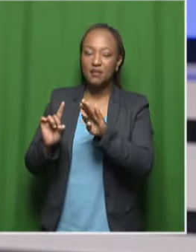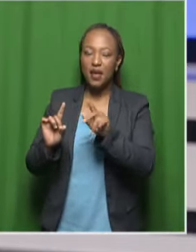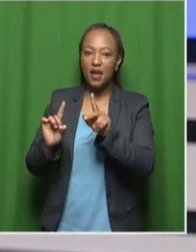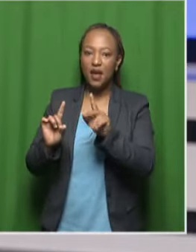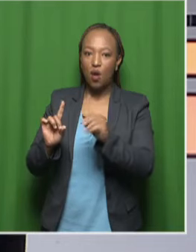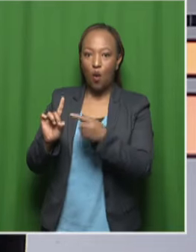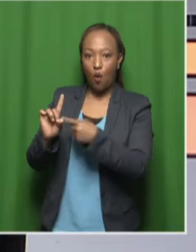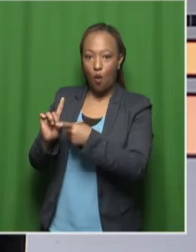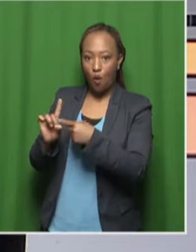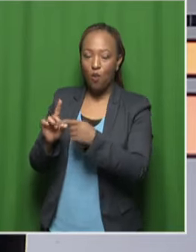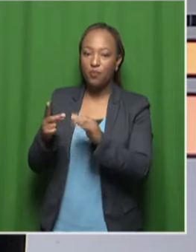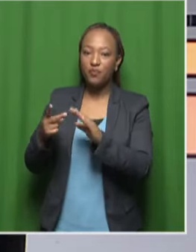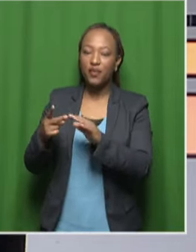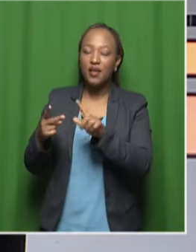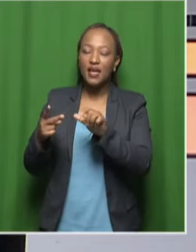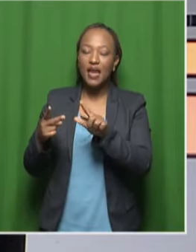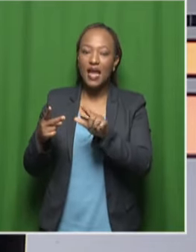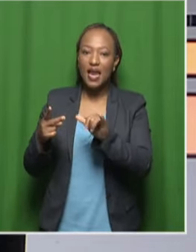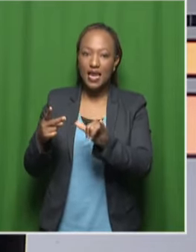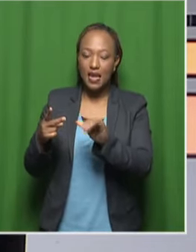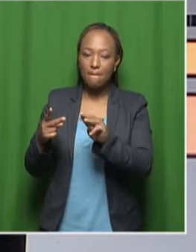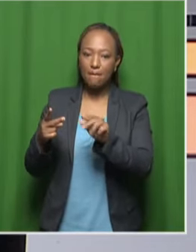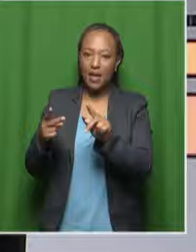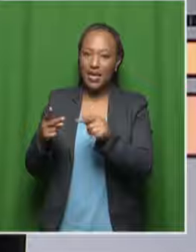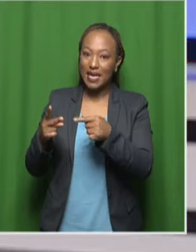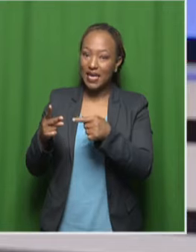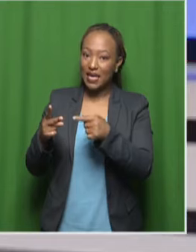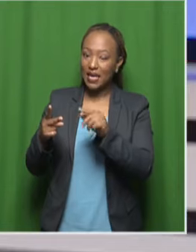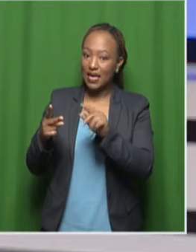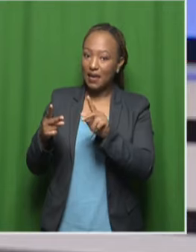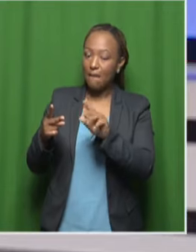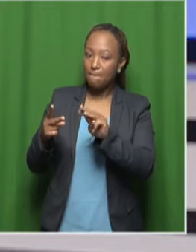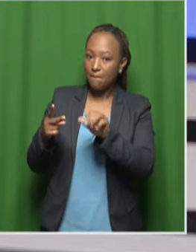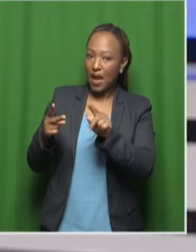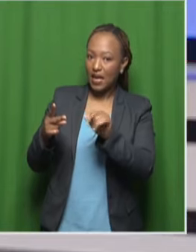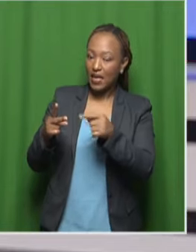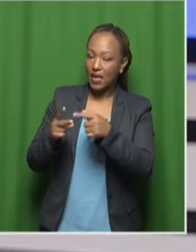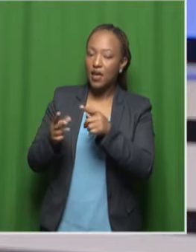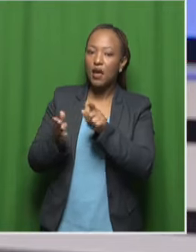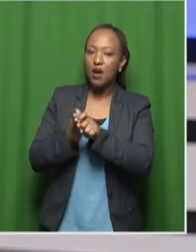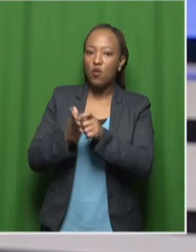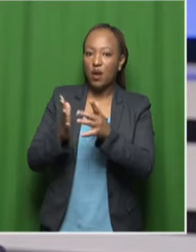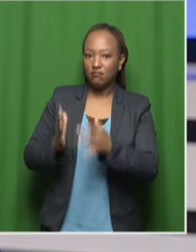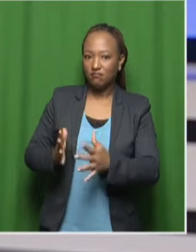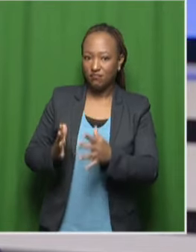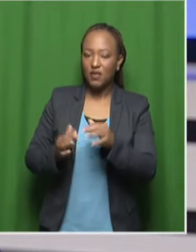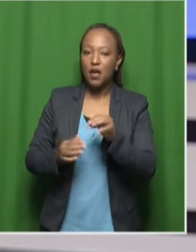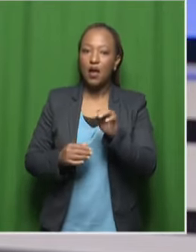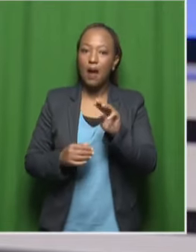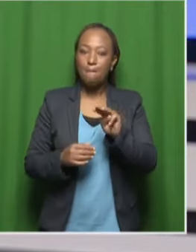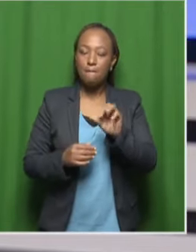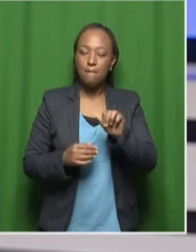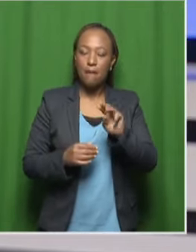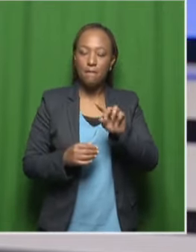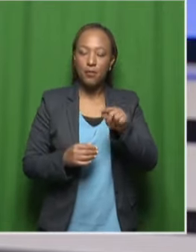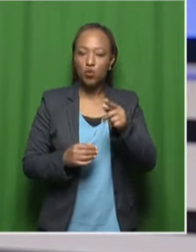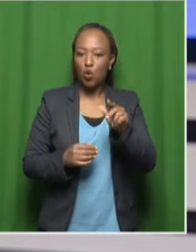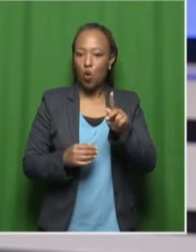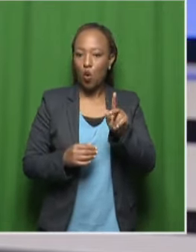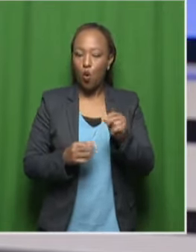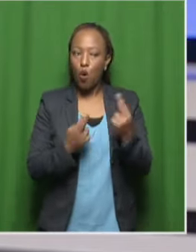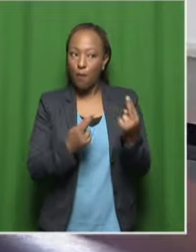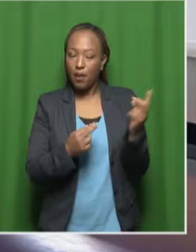Lely Maki, the director and we're hoping to be joined virtually by veteran actress Mamatowo Njinga. Very good morning to you too. Thanks for joining us. Welcome.